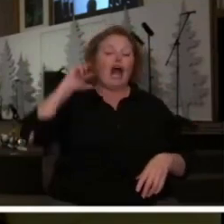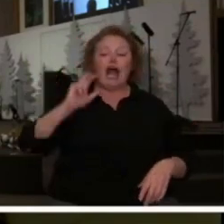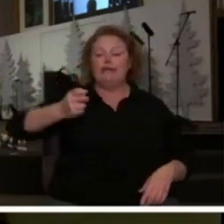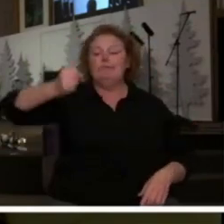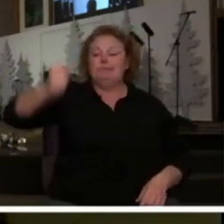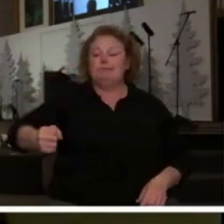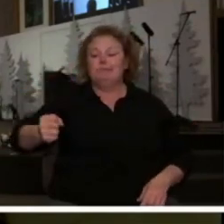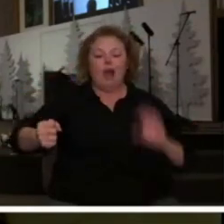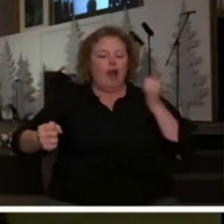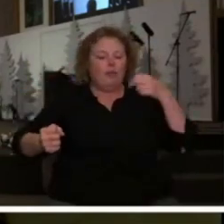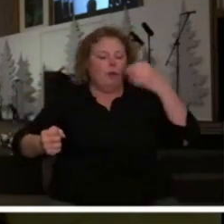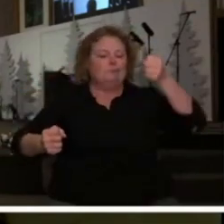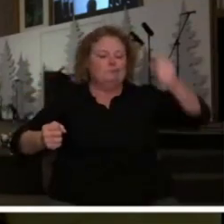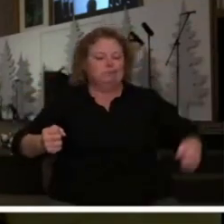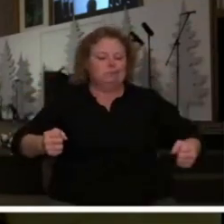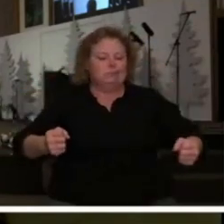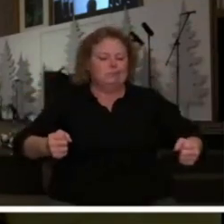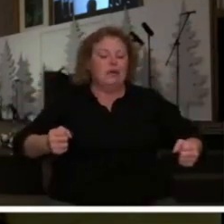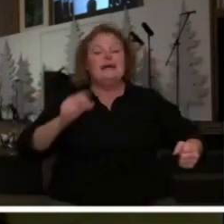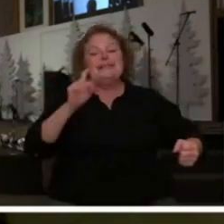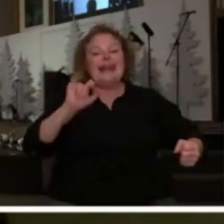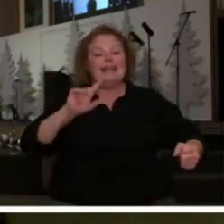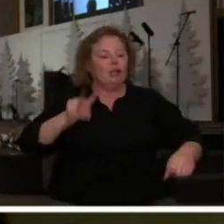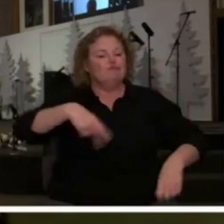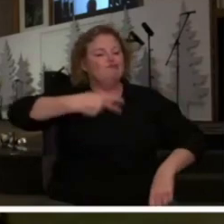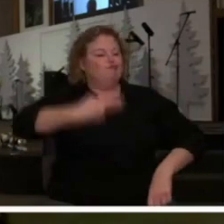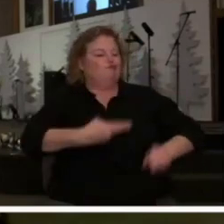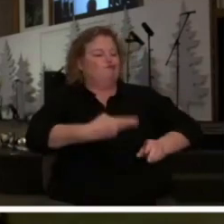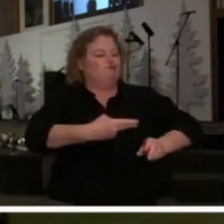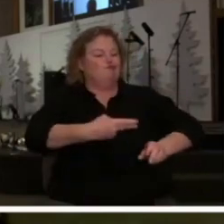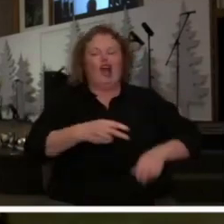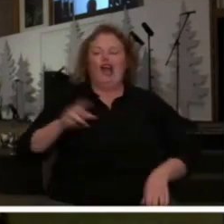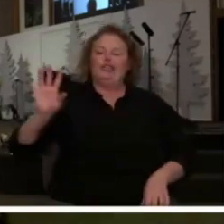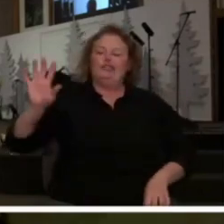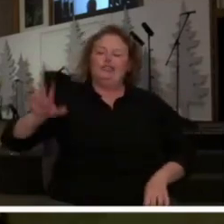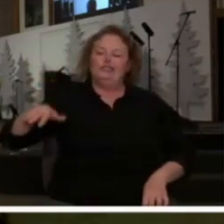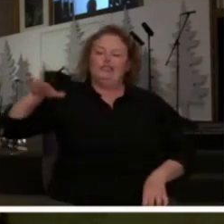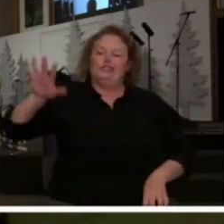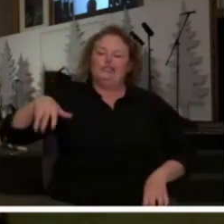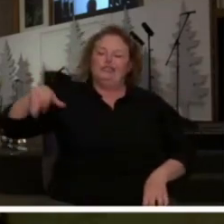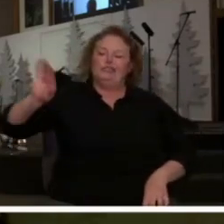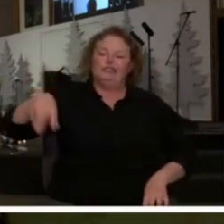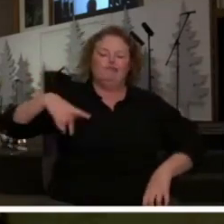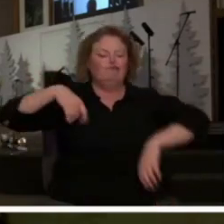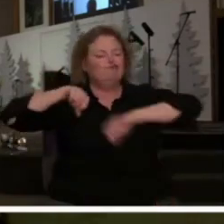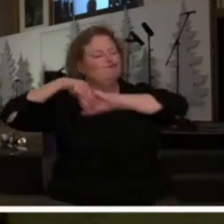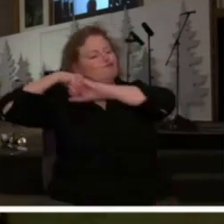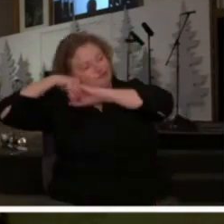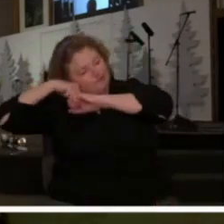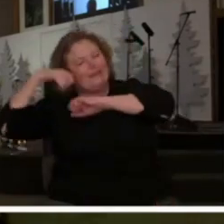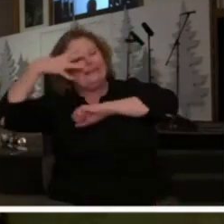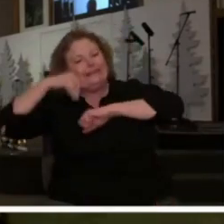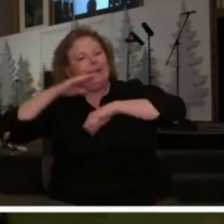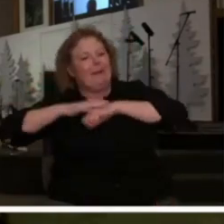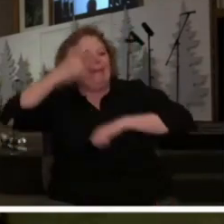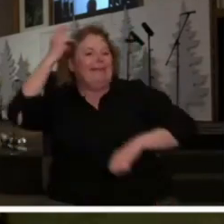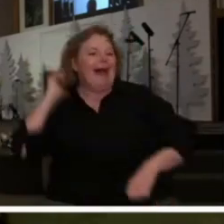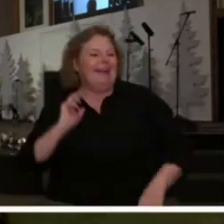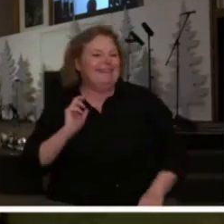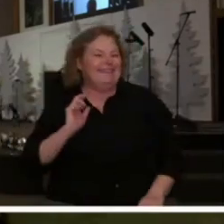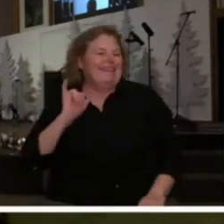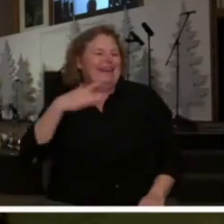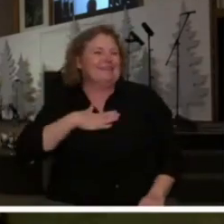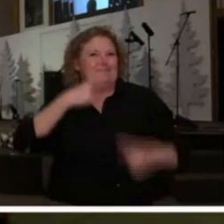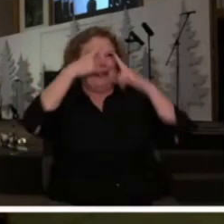another one for pillow and scratched its stinking ears can you picture it that which we